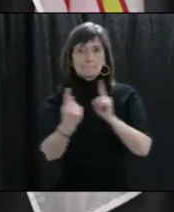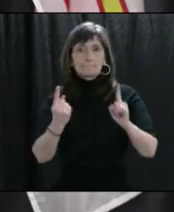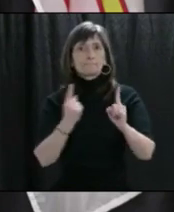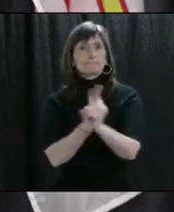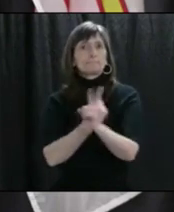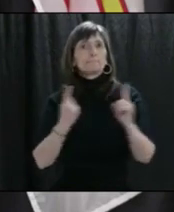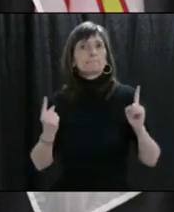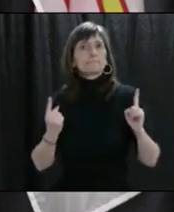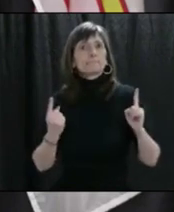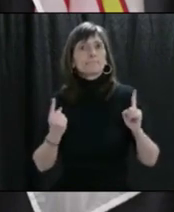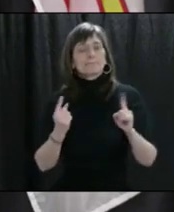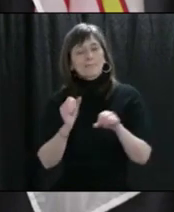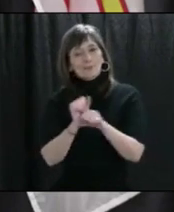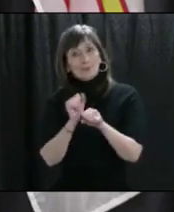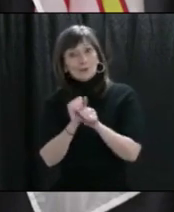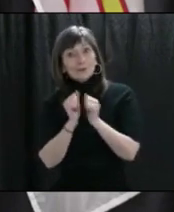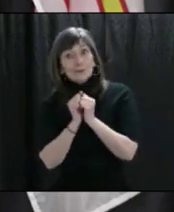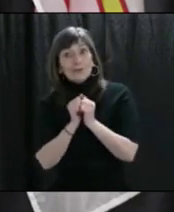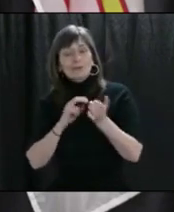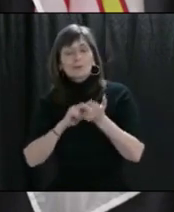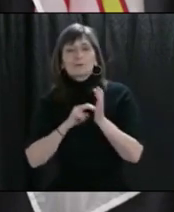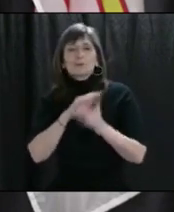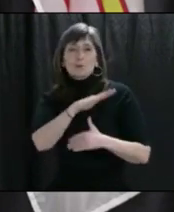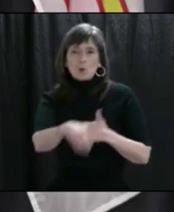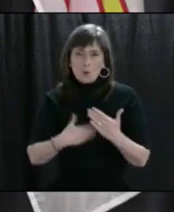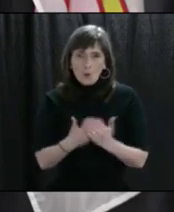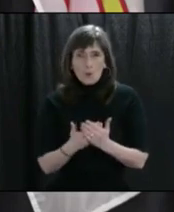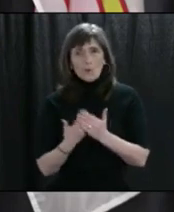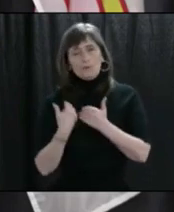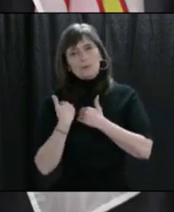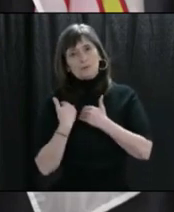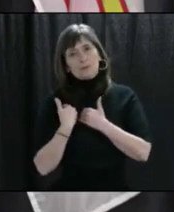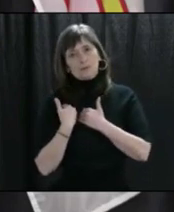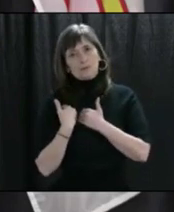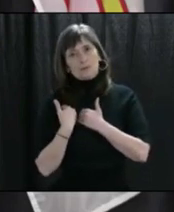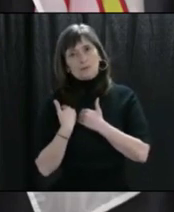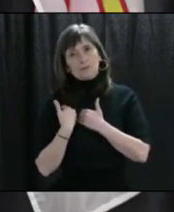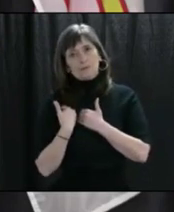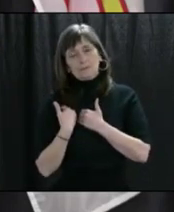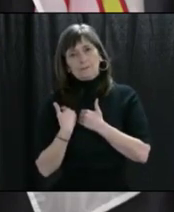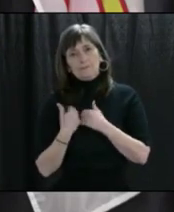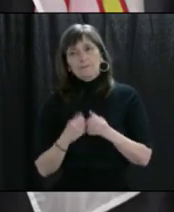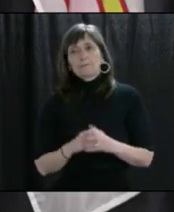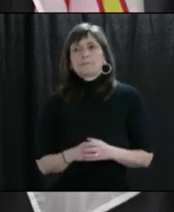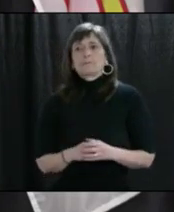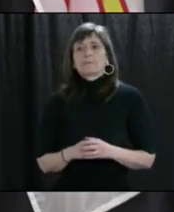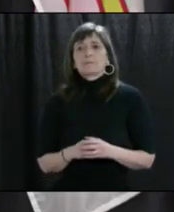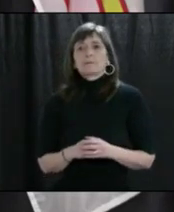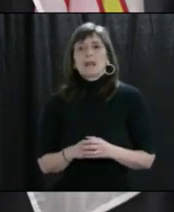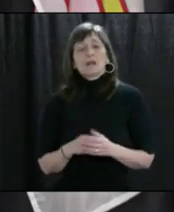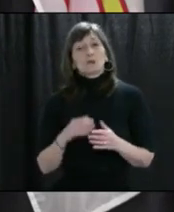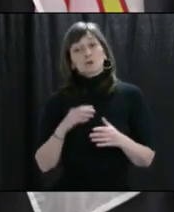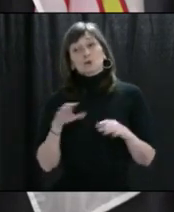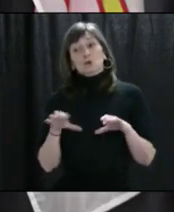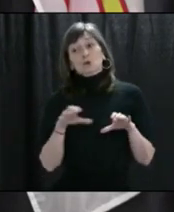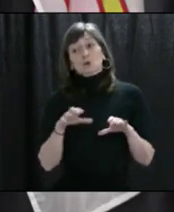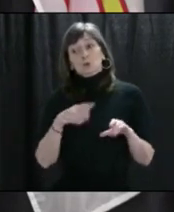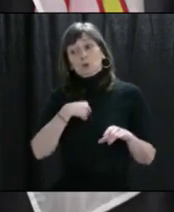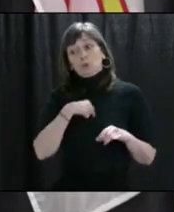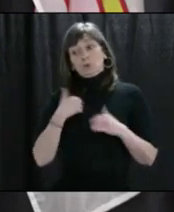working together, let's all do our part to stay apart. And speaking of doing our part,